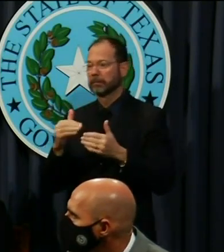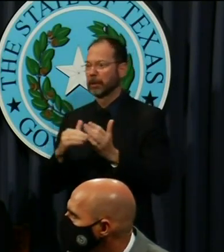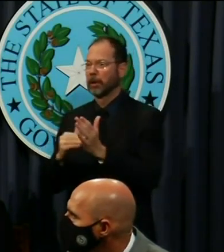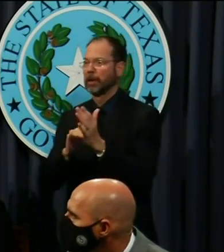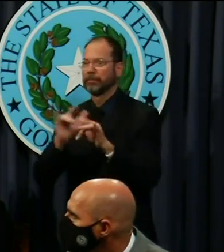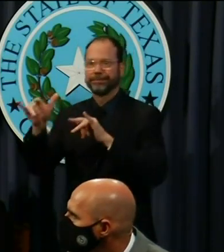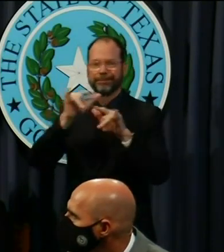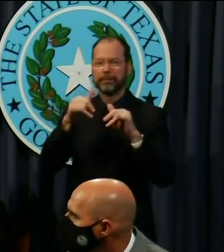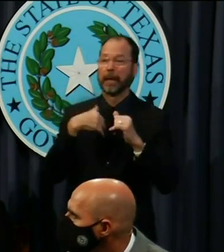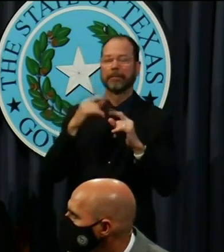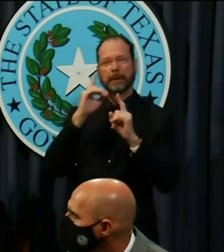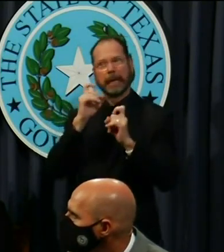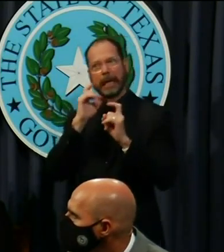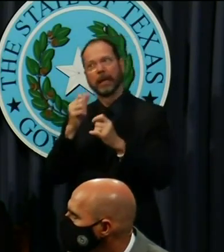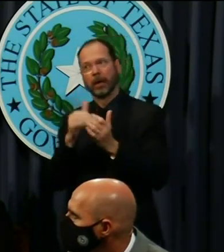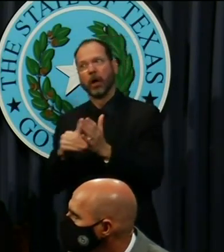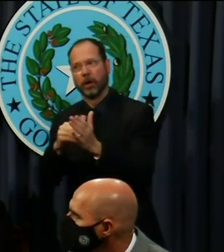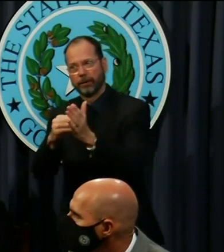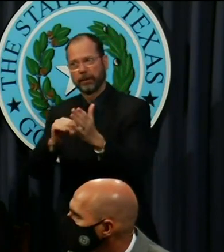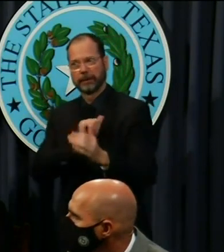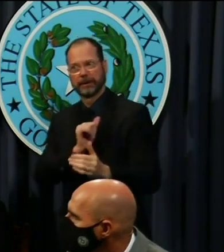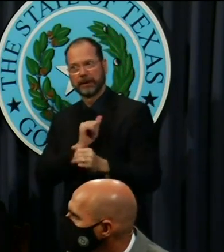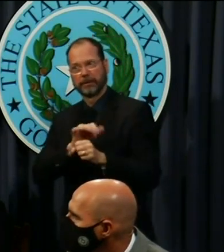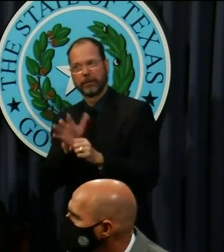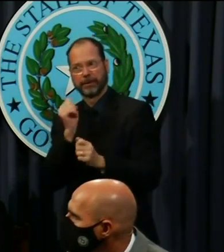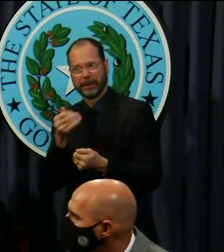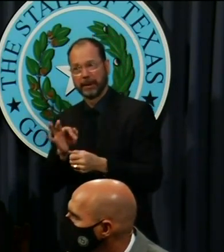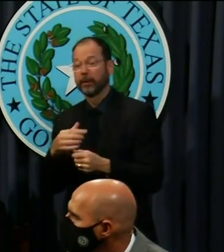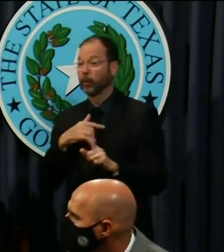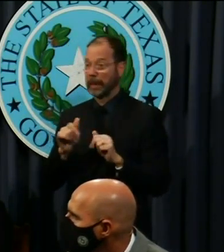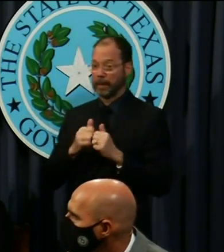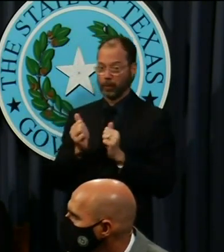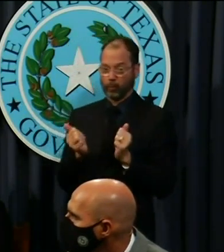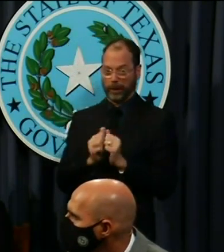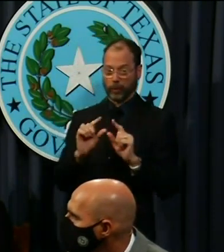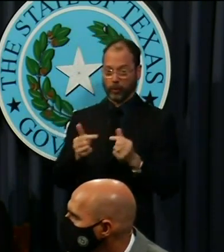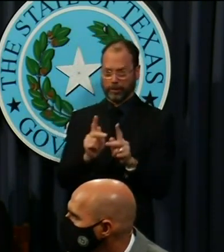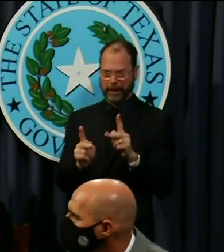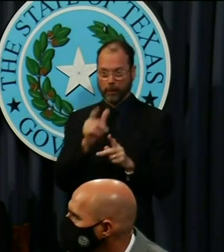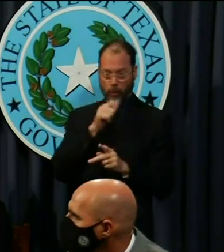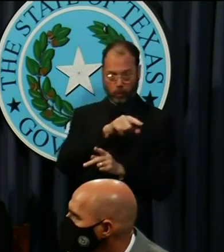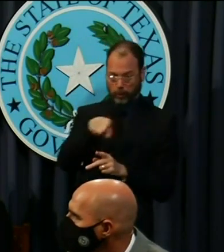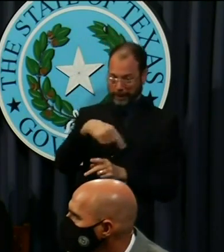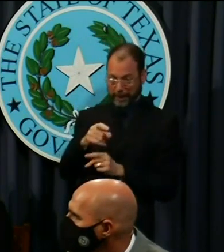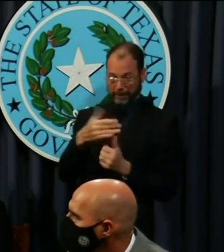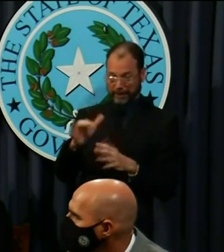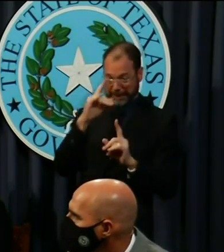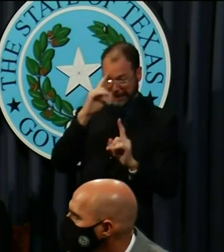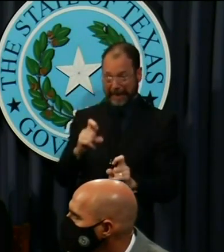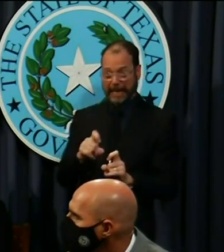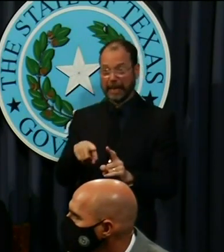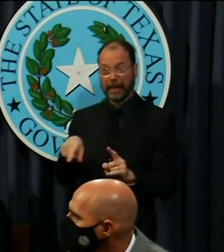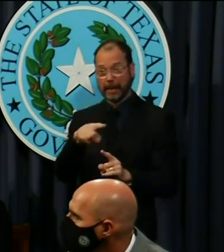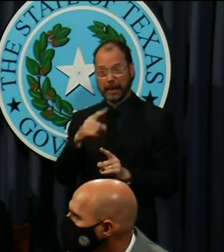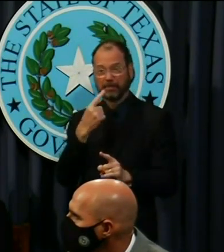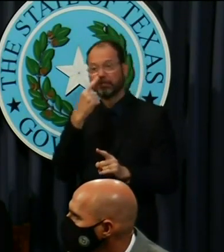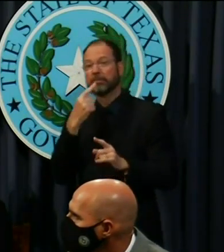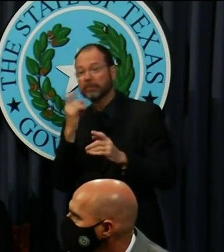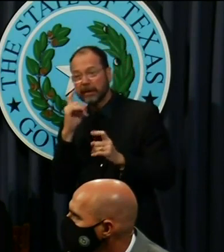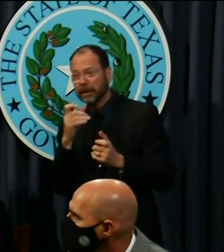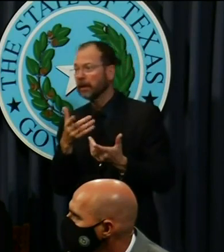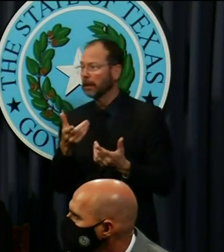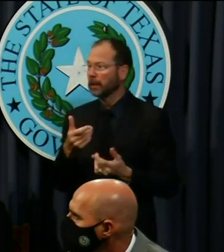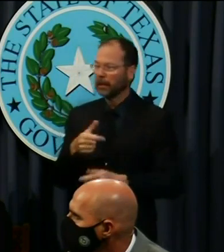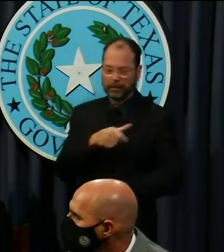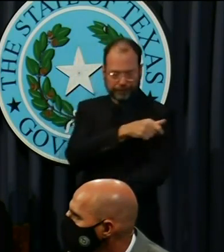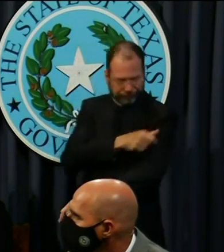I've been tested a lot and when I'm with a group of people who have been tested and you know they have an arm band